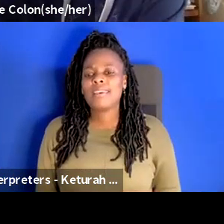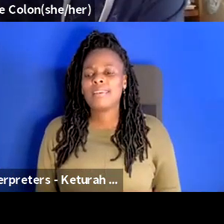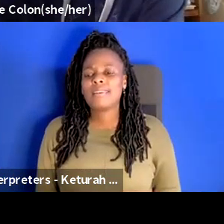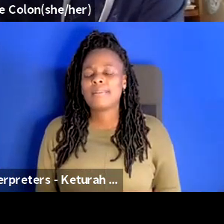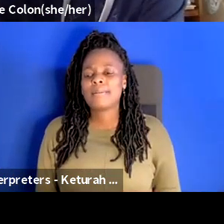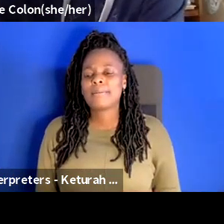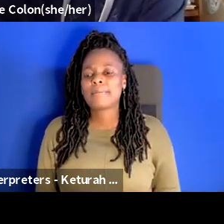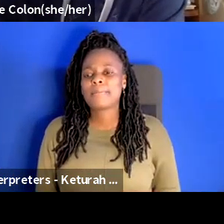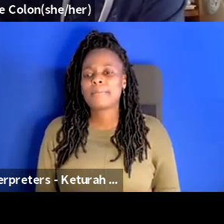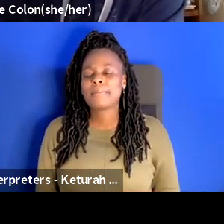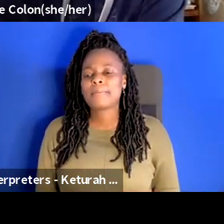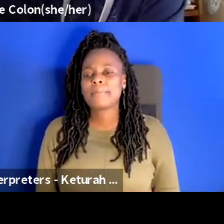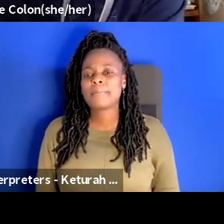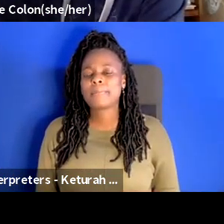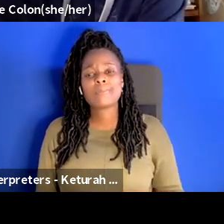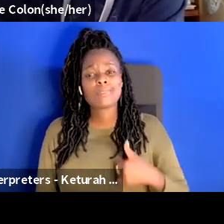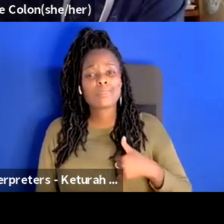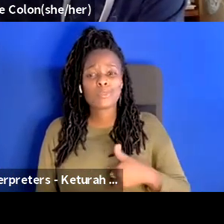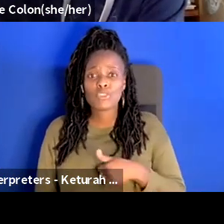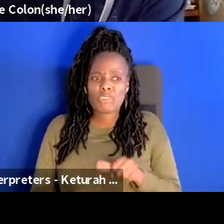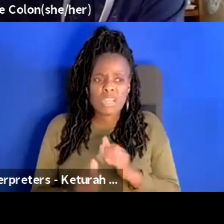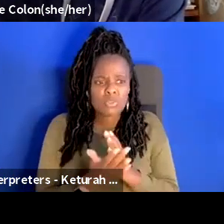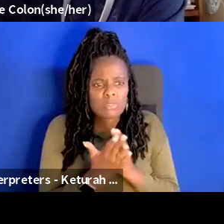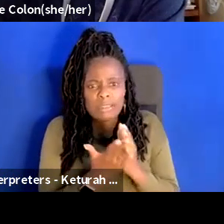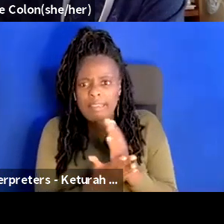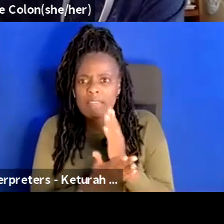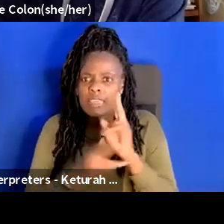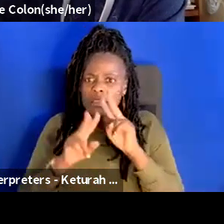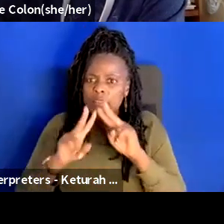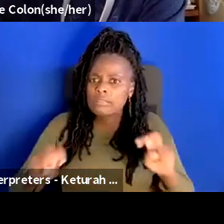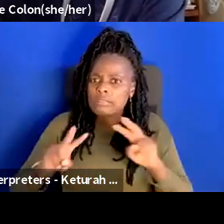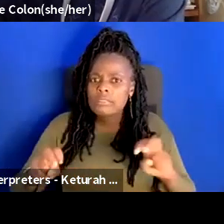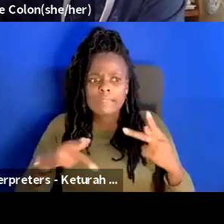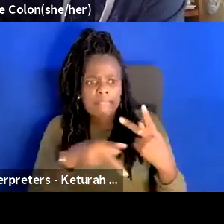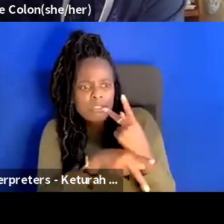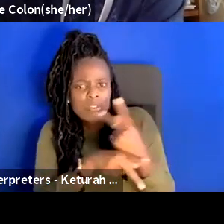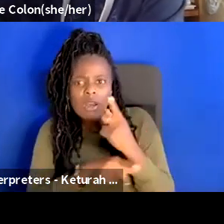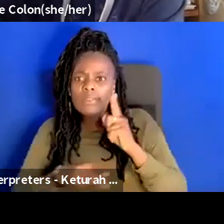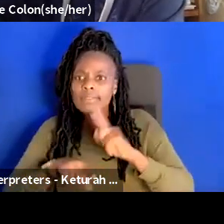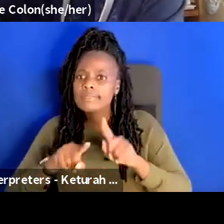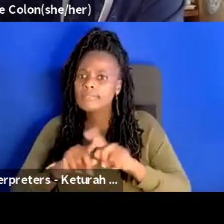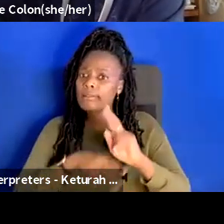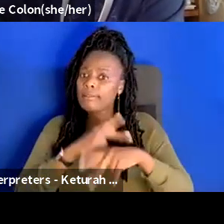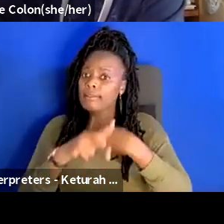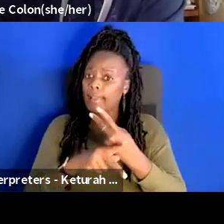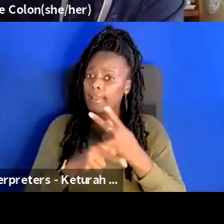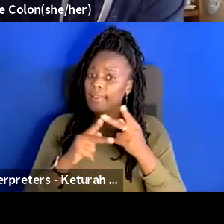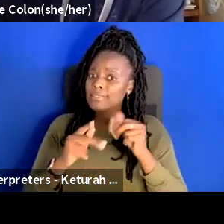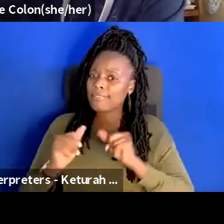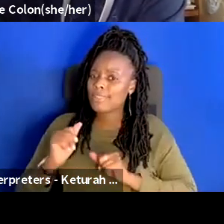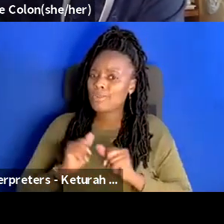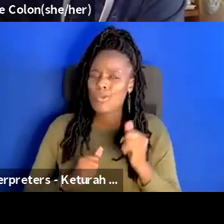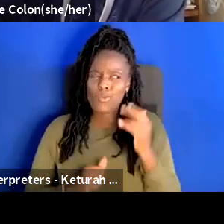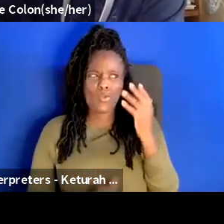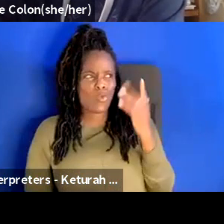we navigate these questions between these different kinds of theaters you know why do we do it